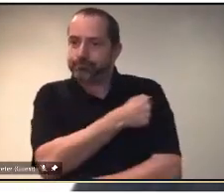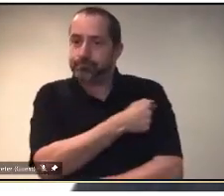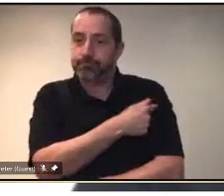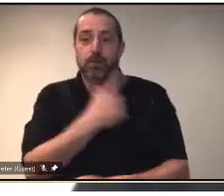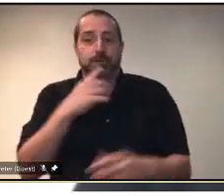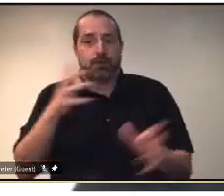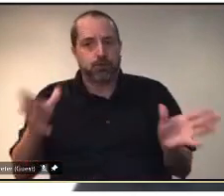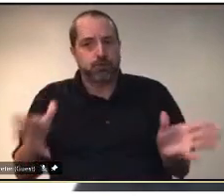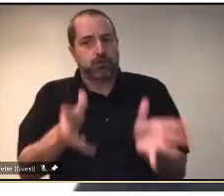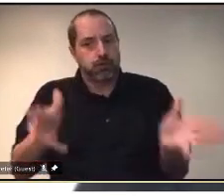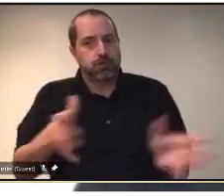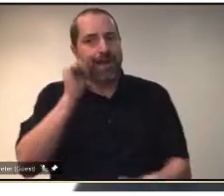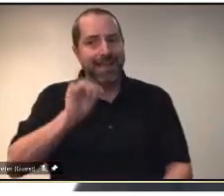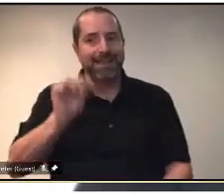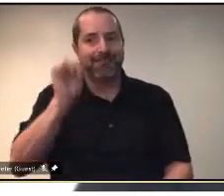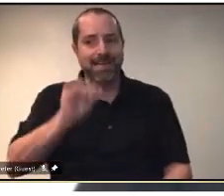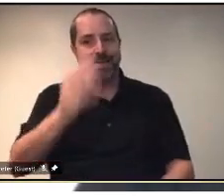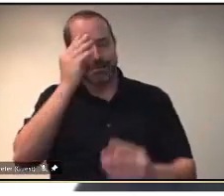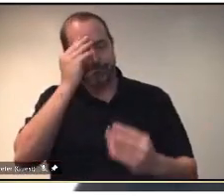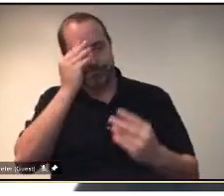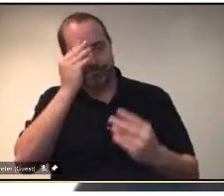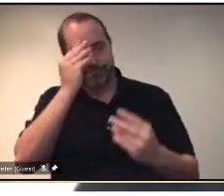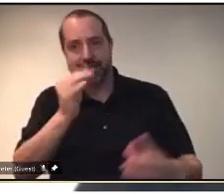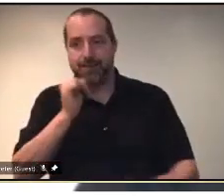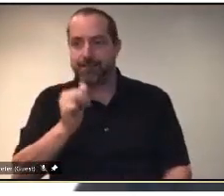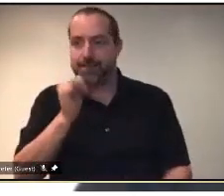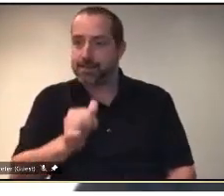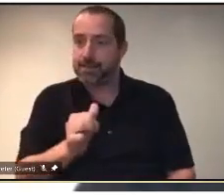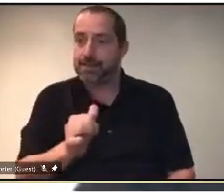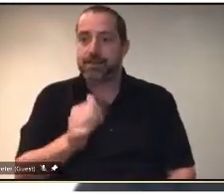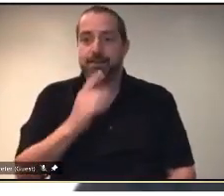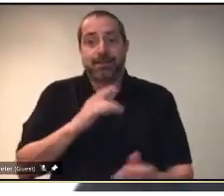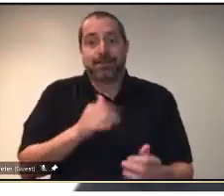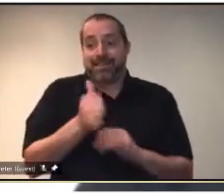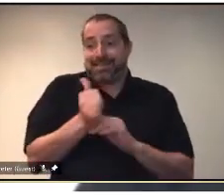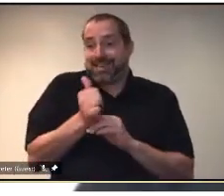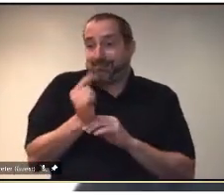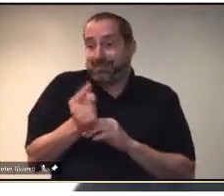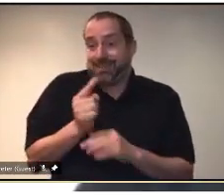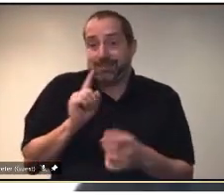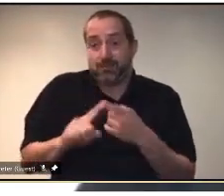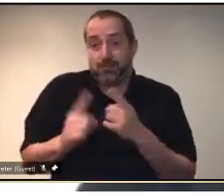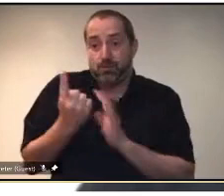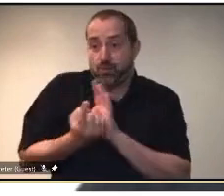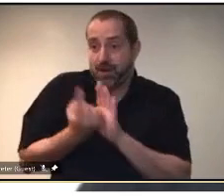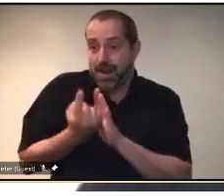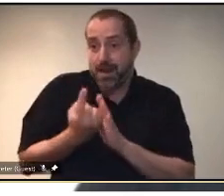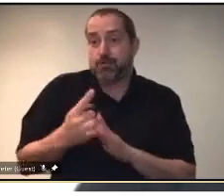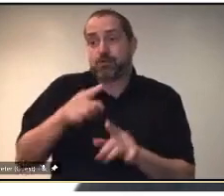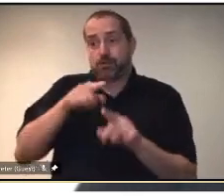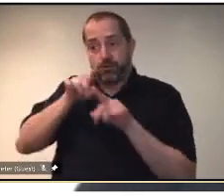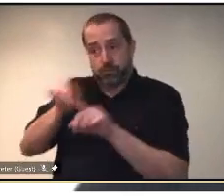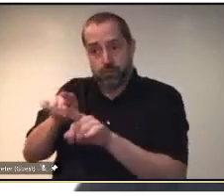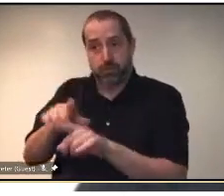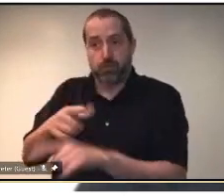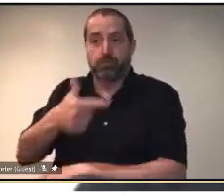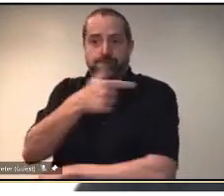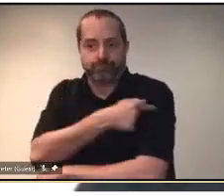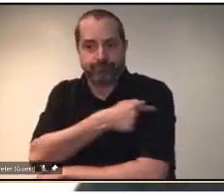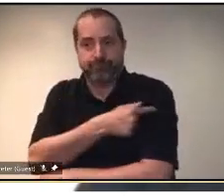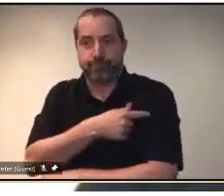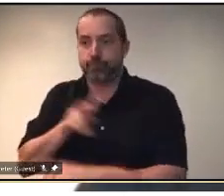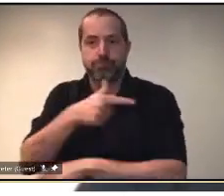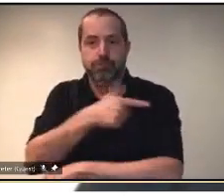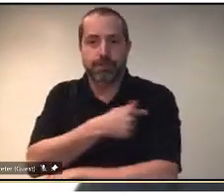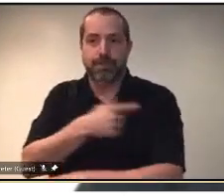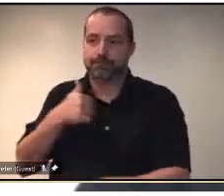out get their shot take uh 10 minutes uh to an hour and go get your shot book your appointment and uh get in get out